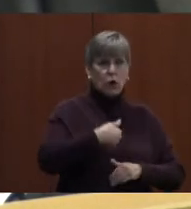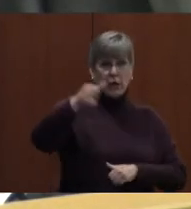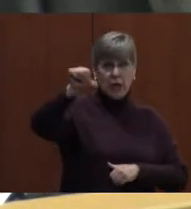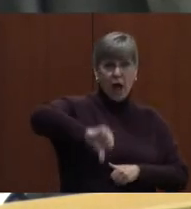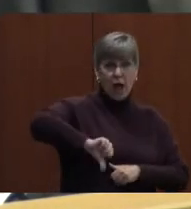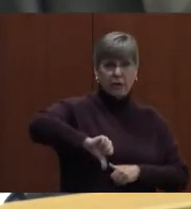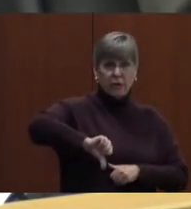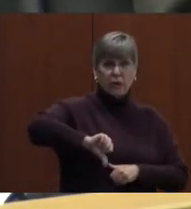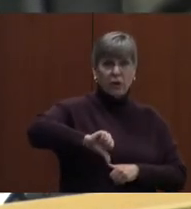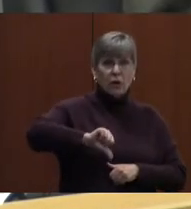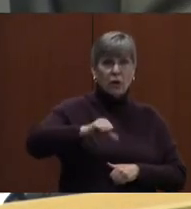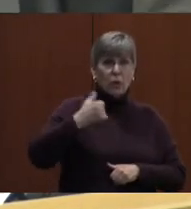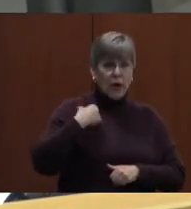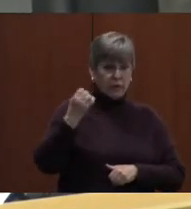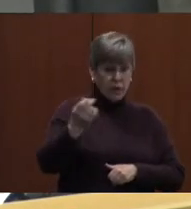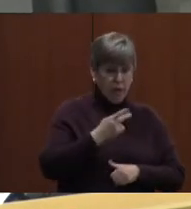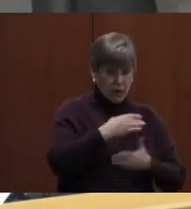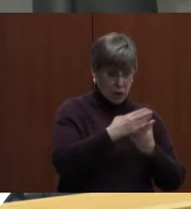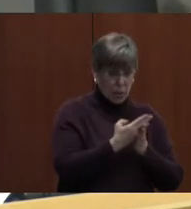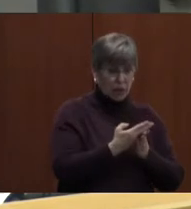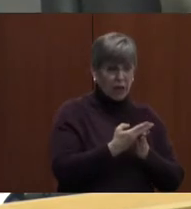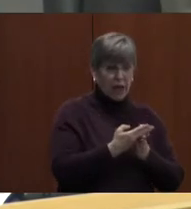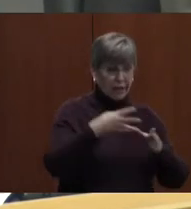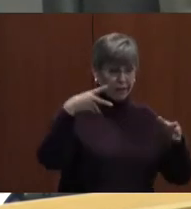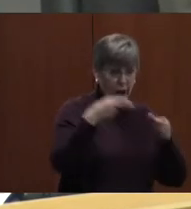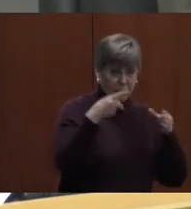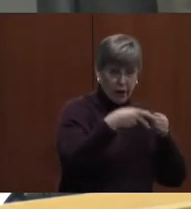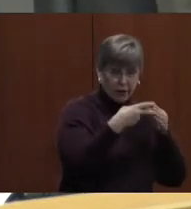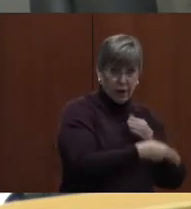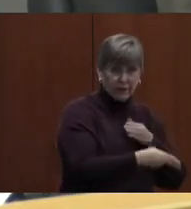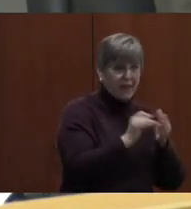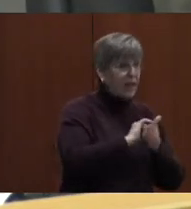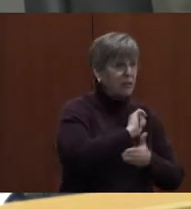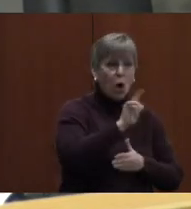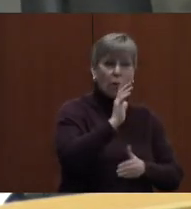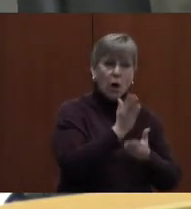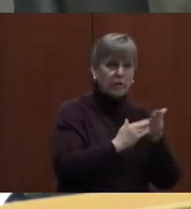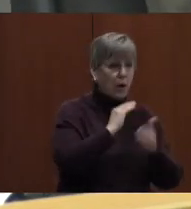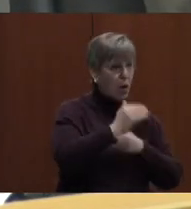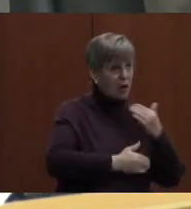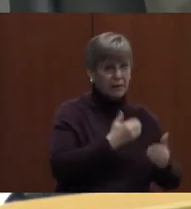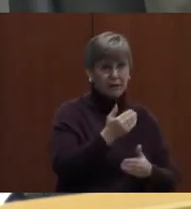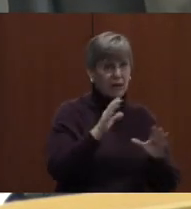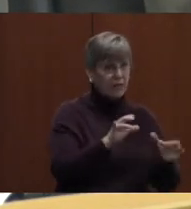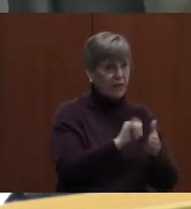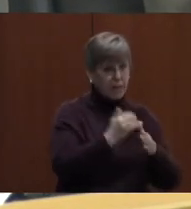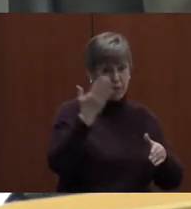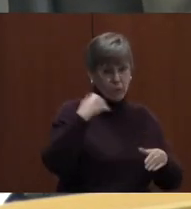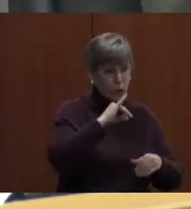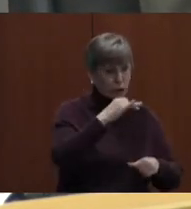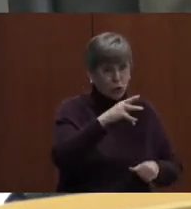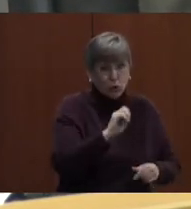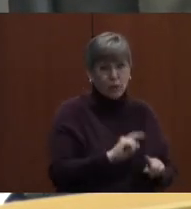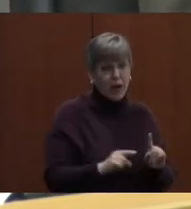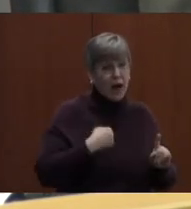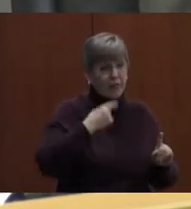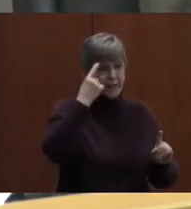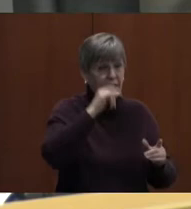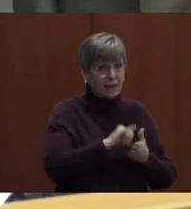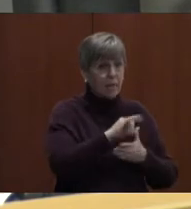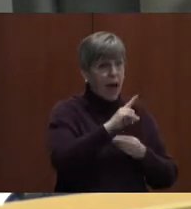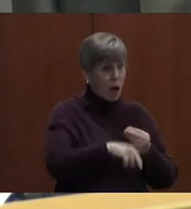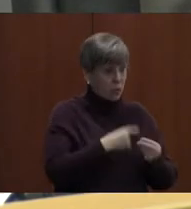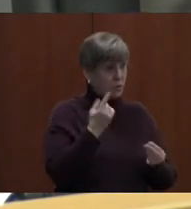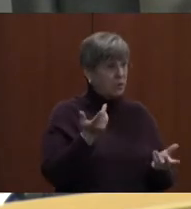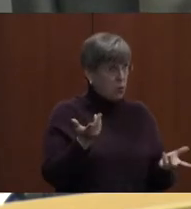come back in the budget and start cutting out all these expectations, which is all part of the process. I understand. We've done that before in June, but I think that's about